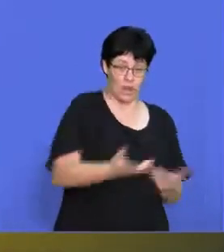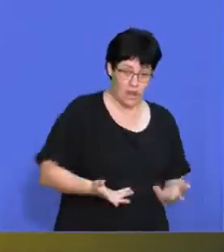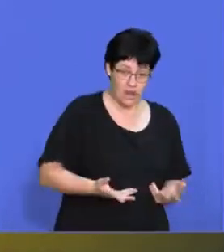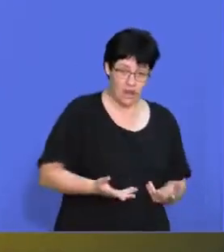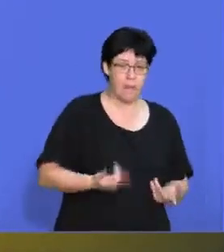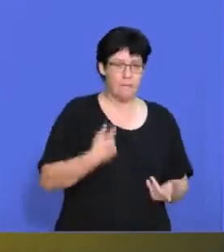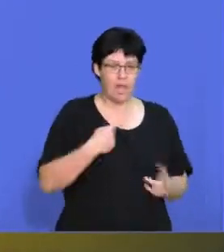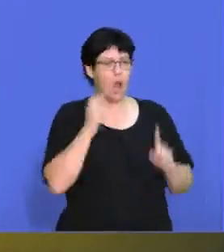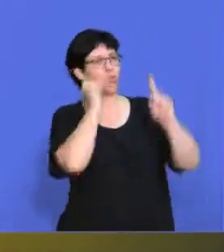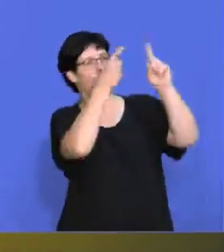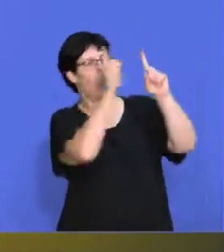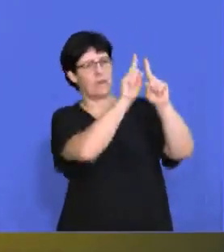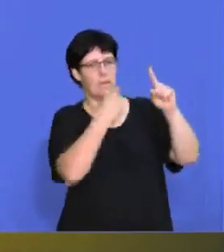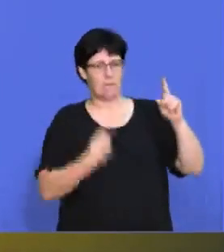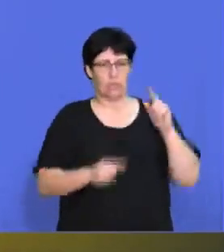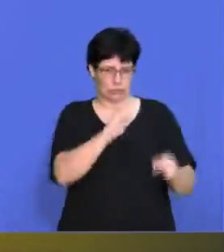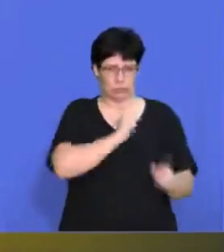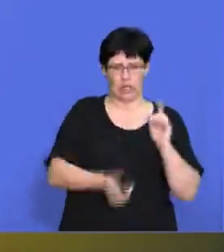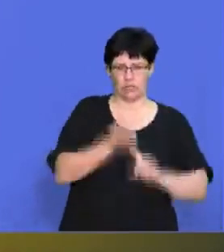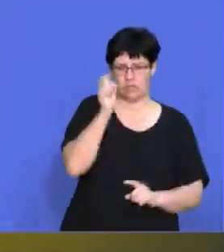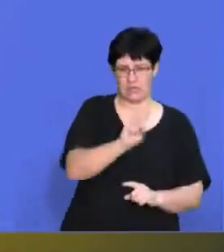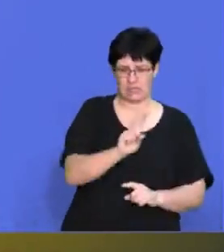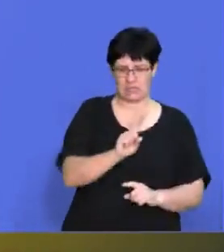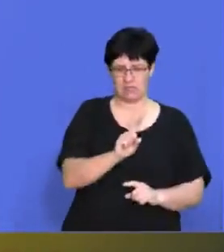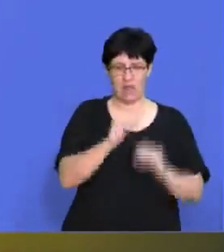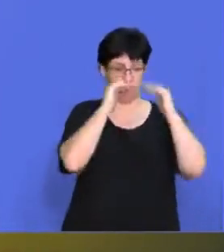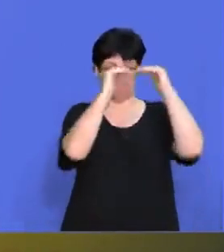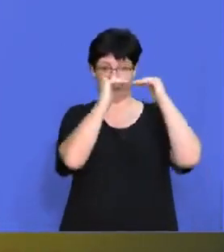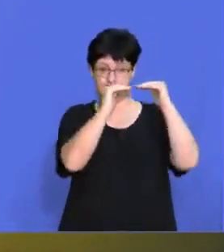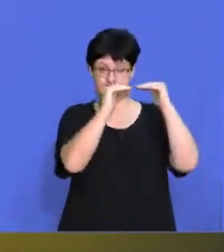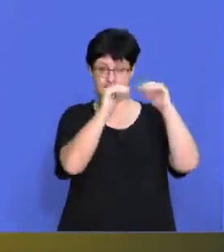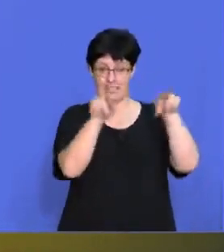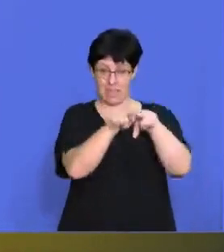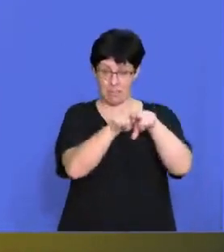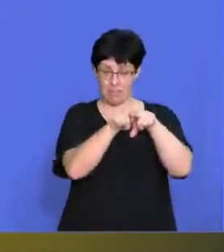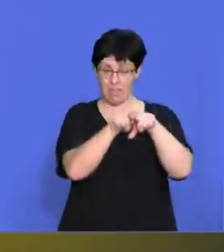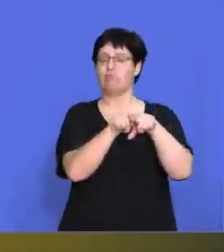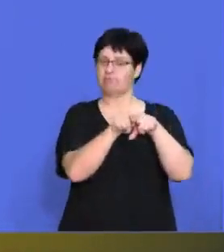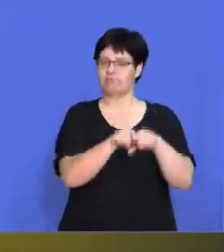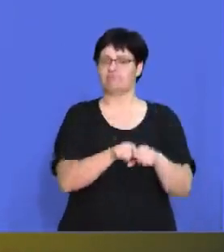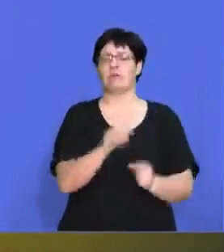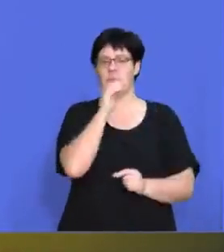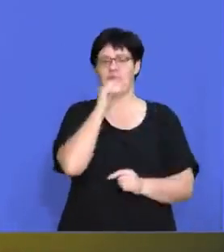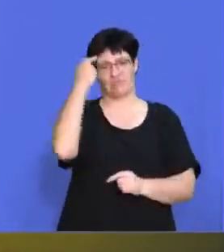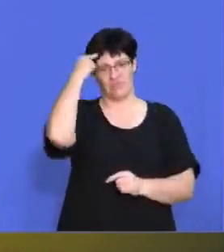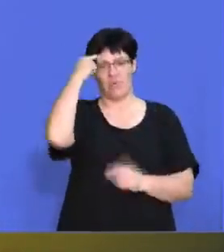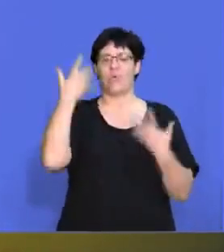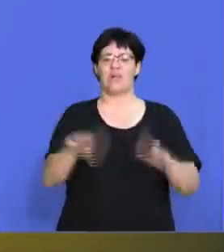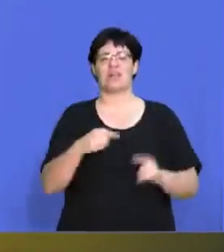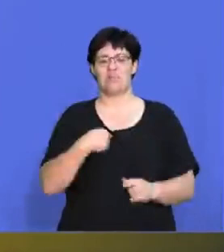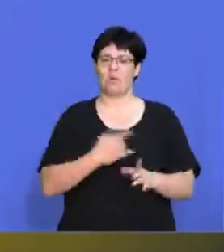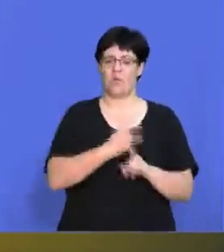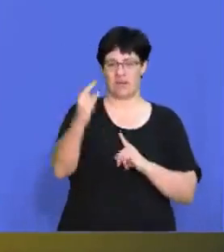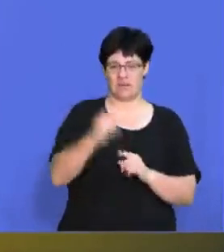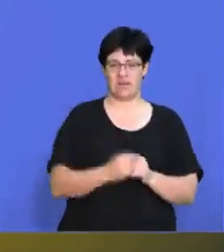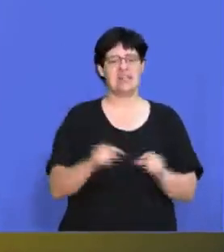achieve? All right, so what were your goals, and what did you actually achieve? Now, if they're exactly on par there, then you know that